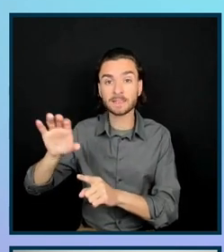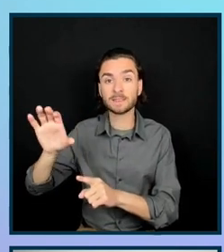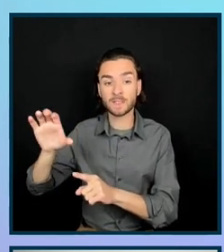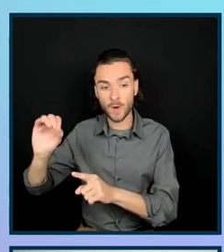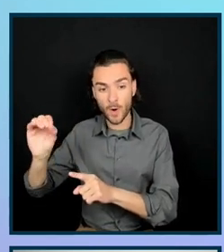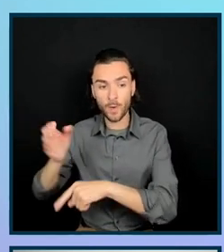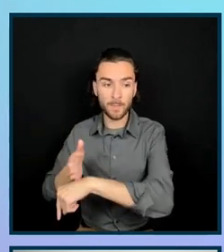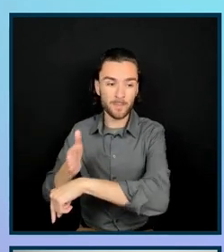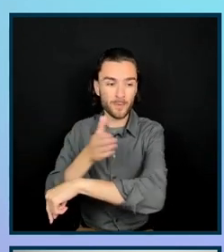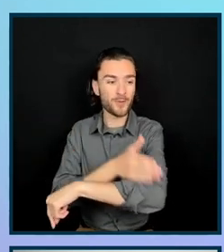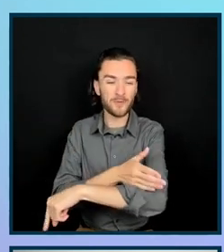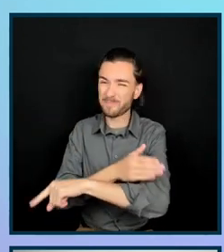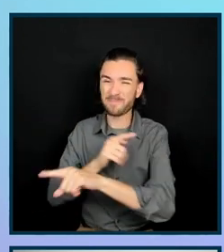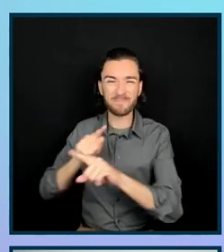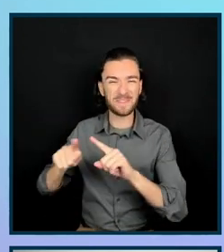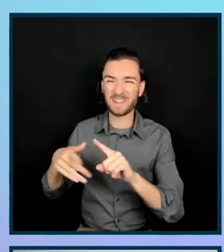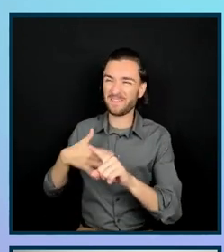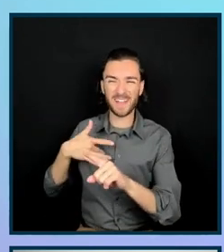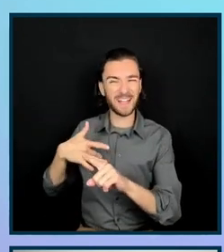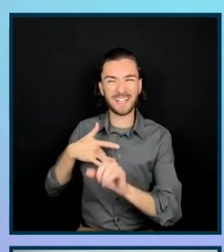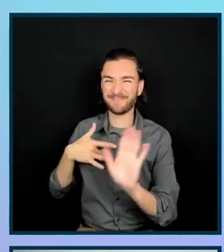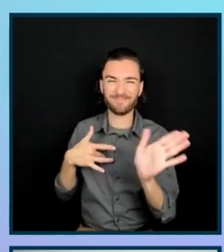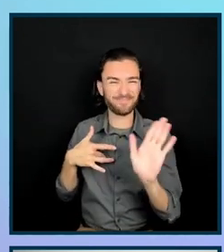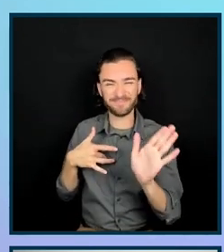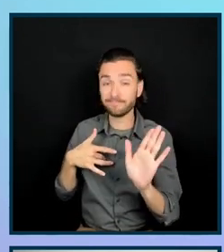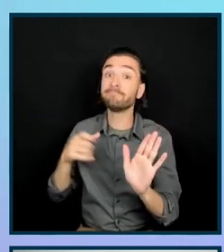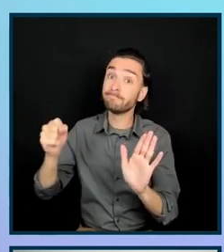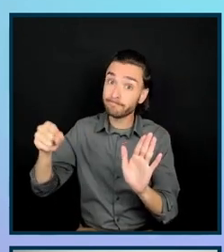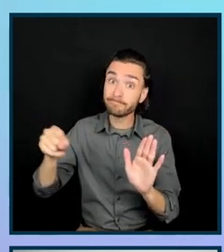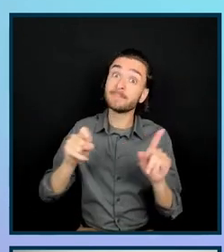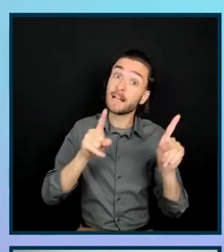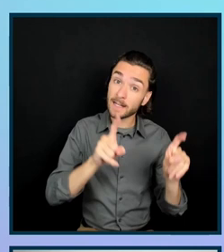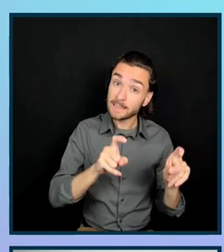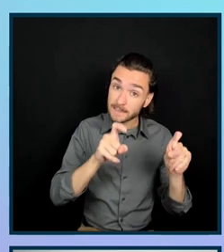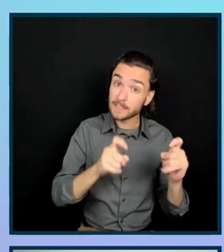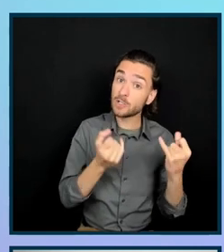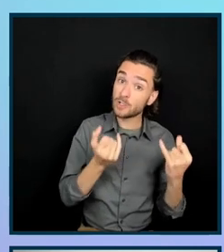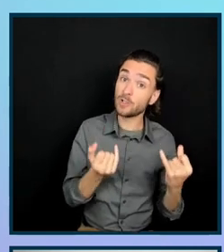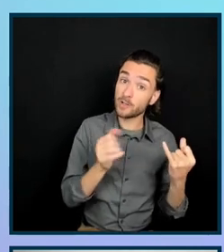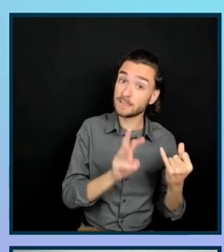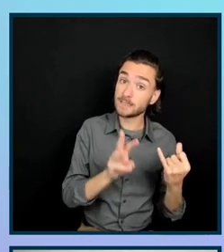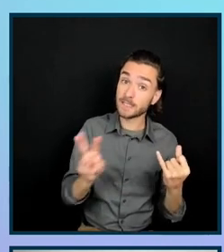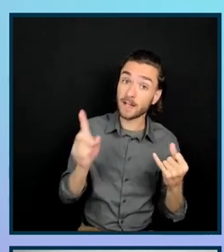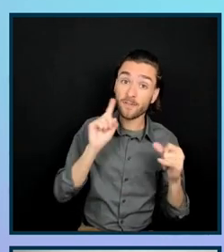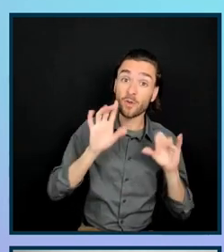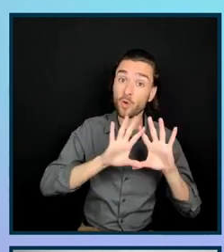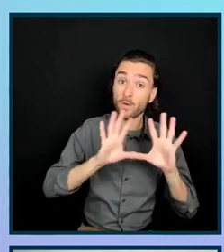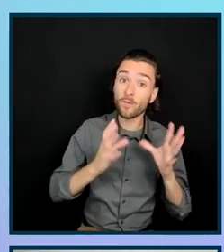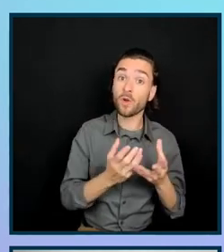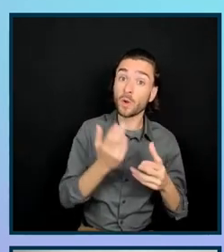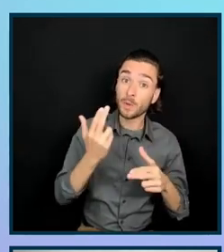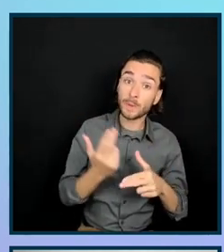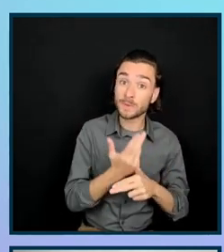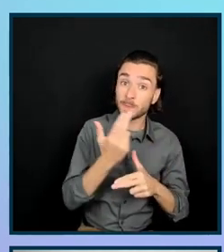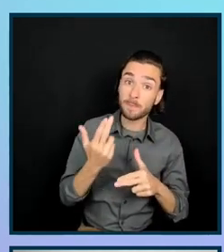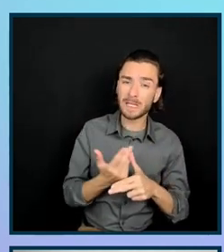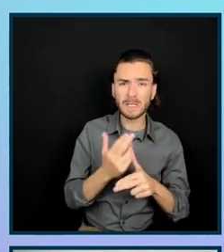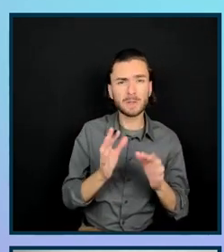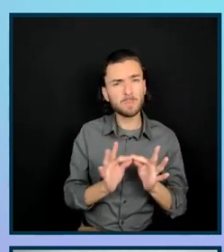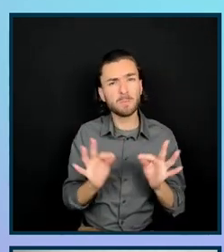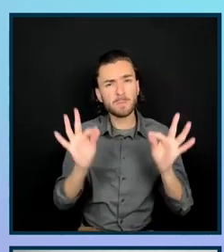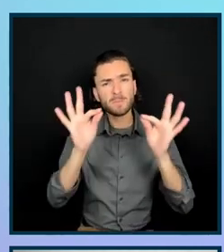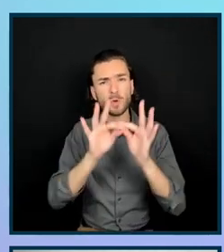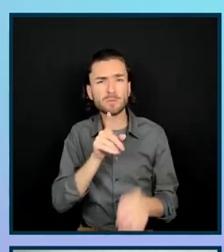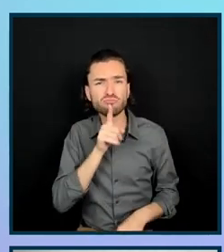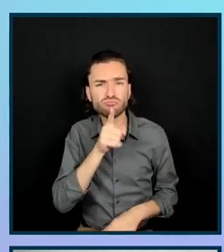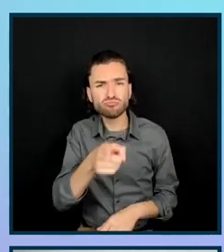discussions with the client, we quickly realized that while testing the current site for overall usability was really important, there were also